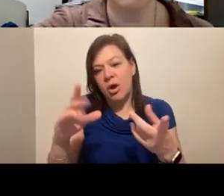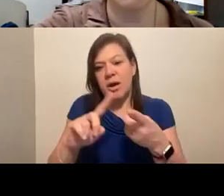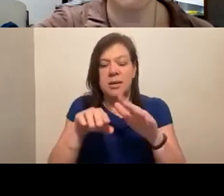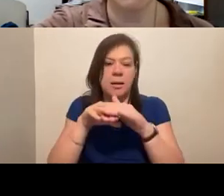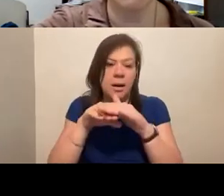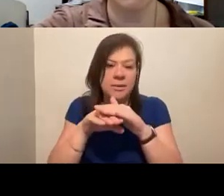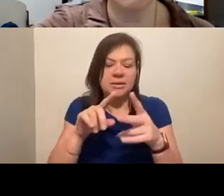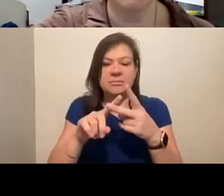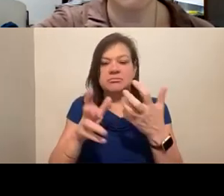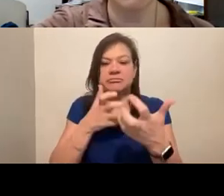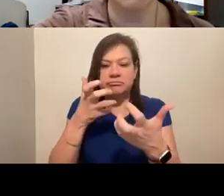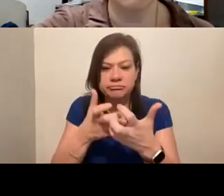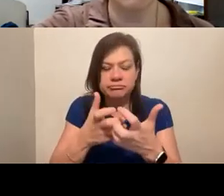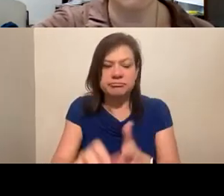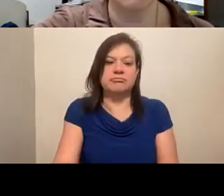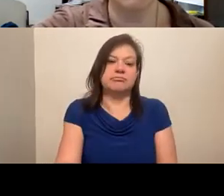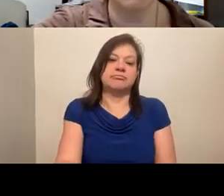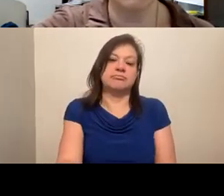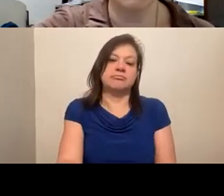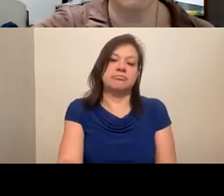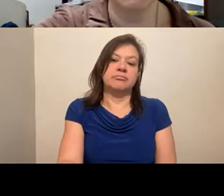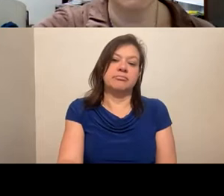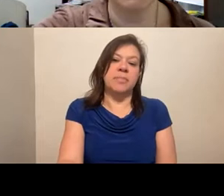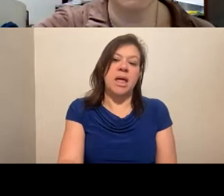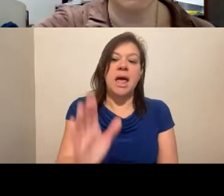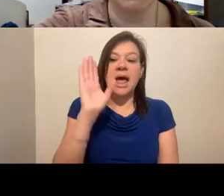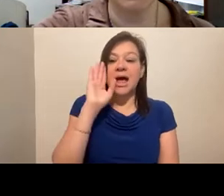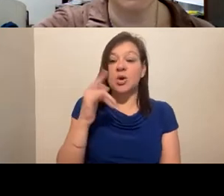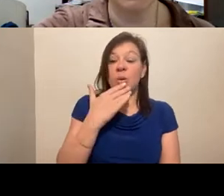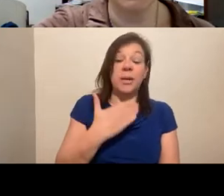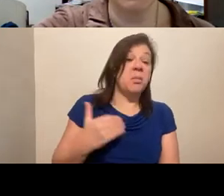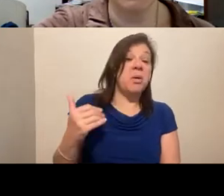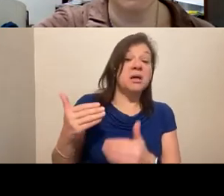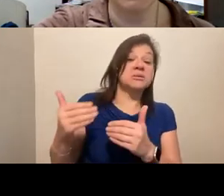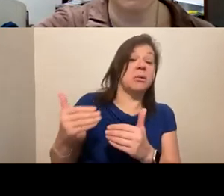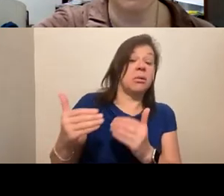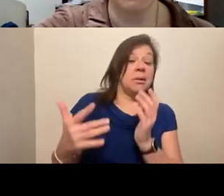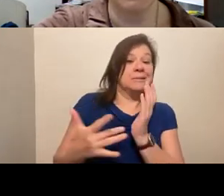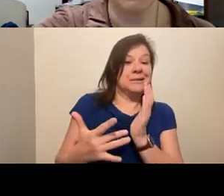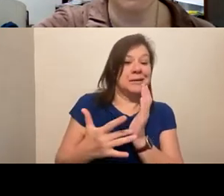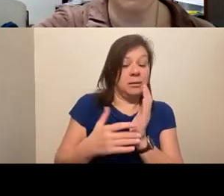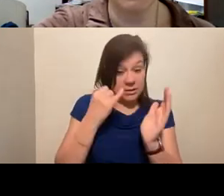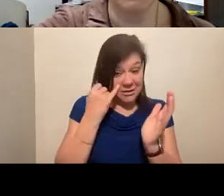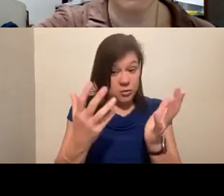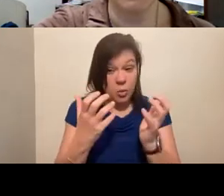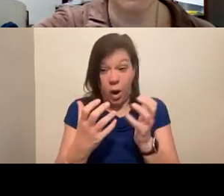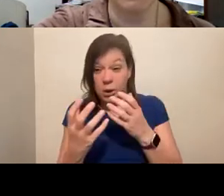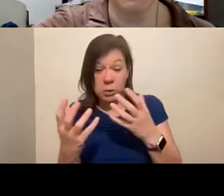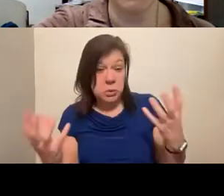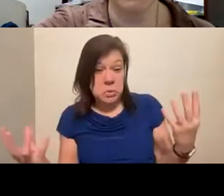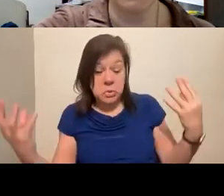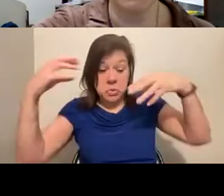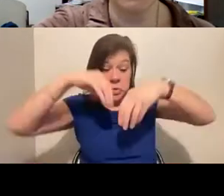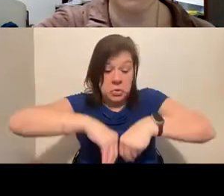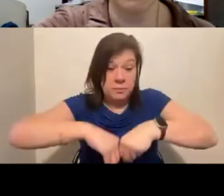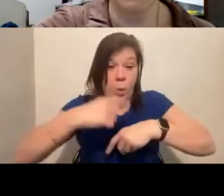and accessibility and knowing what the latest and greatest technologies are. And I think that if you want to get it all in one place at